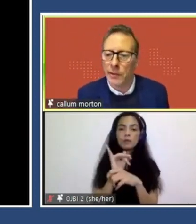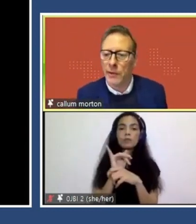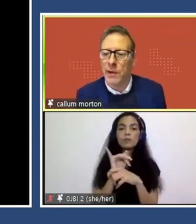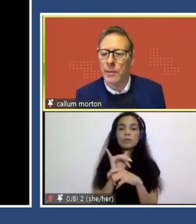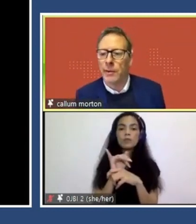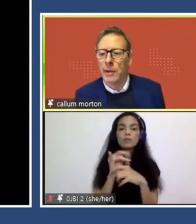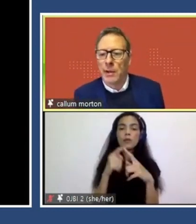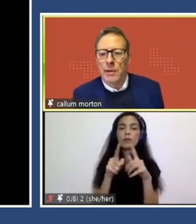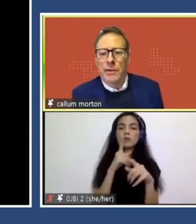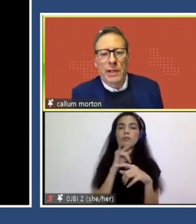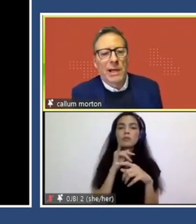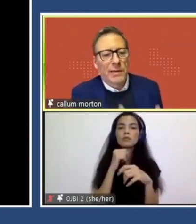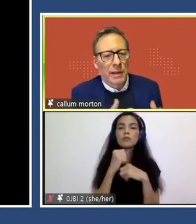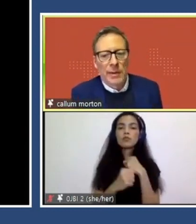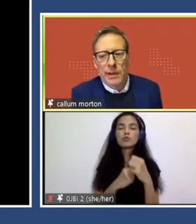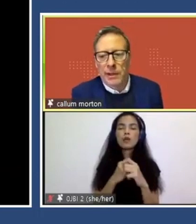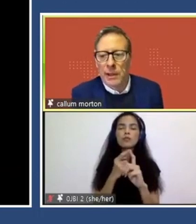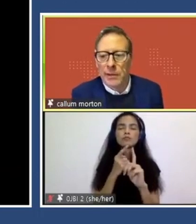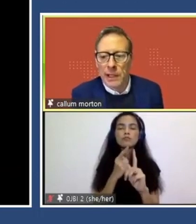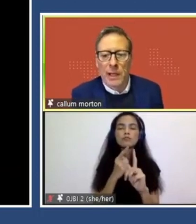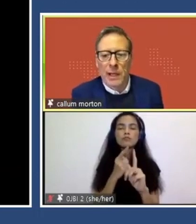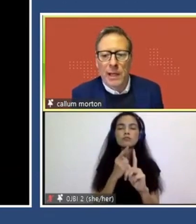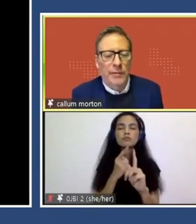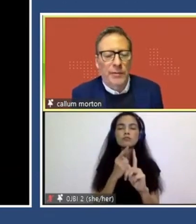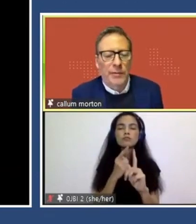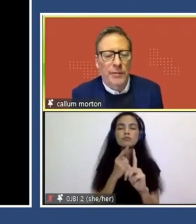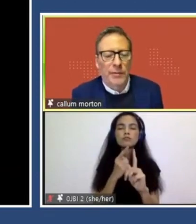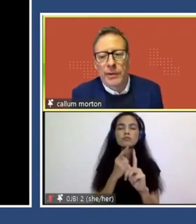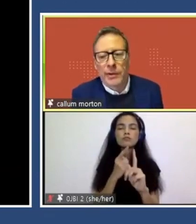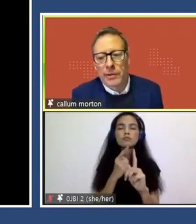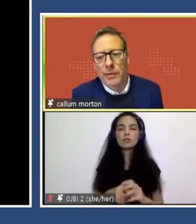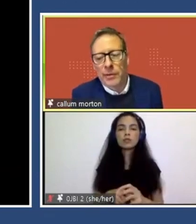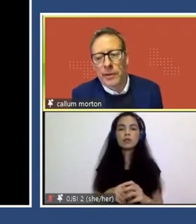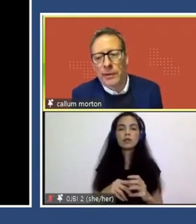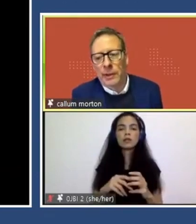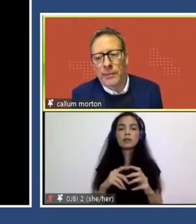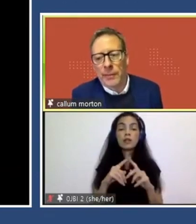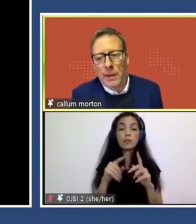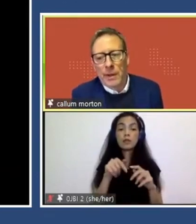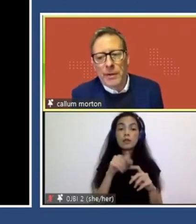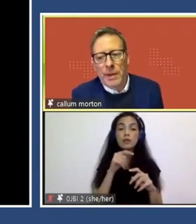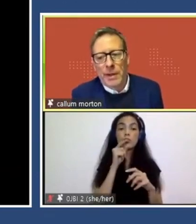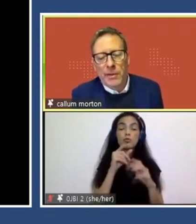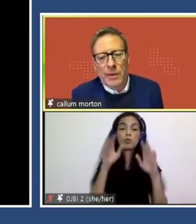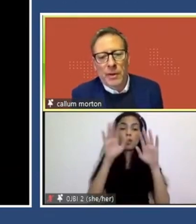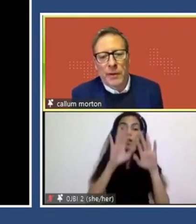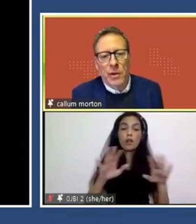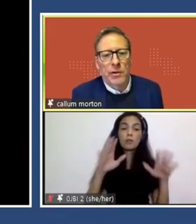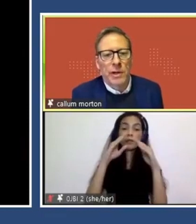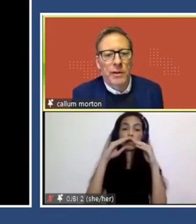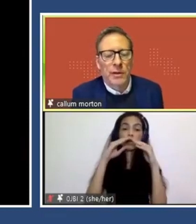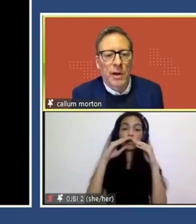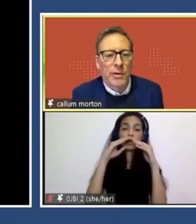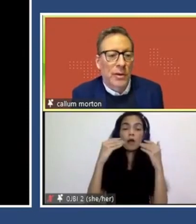concrete is terrible for the environment. So the glass elements in it are reclaimed and recycled materials. And, um, the mix